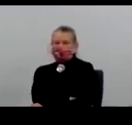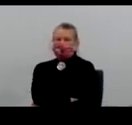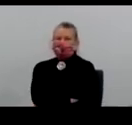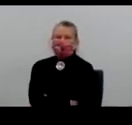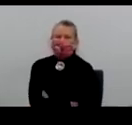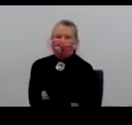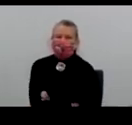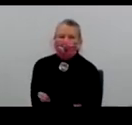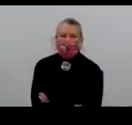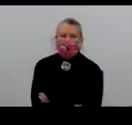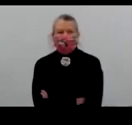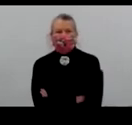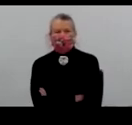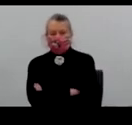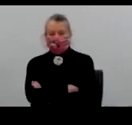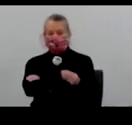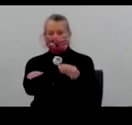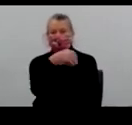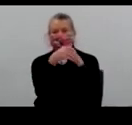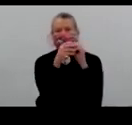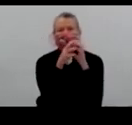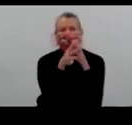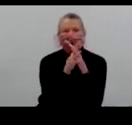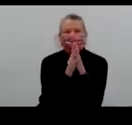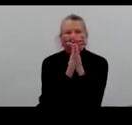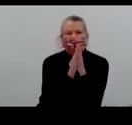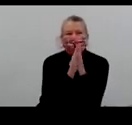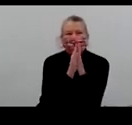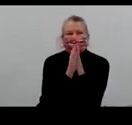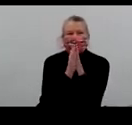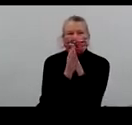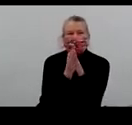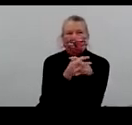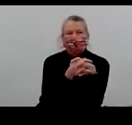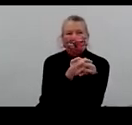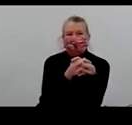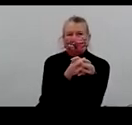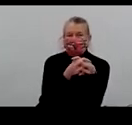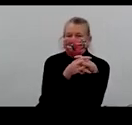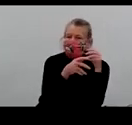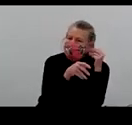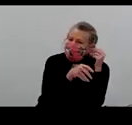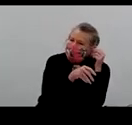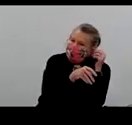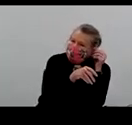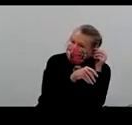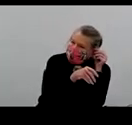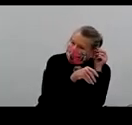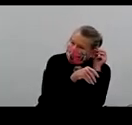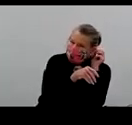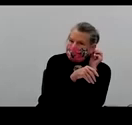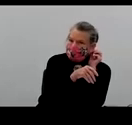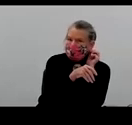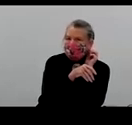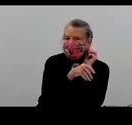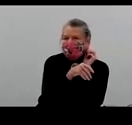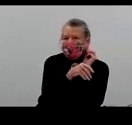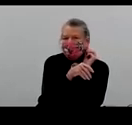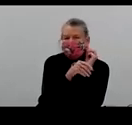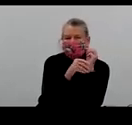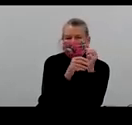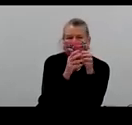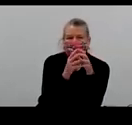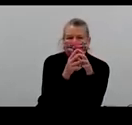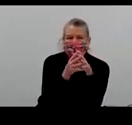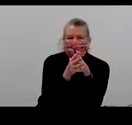-19 has, then we would need about 70, that's 70% of our population to have